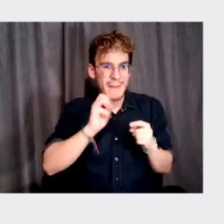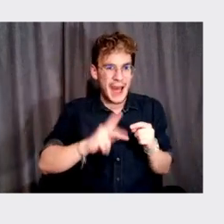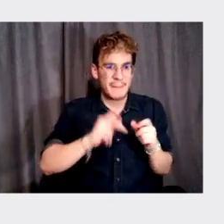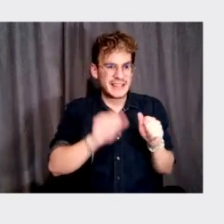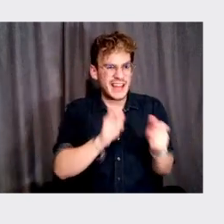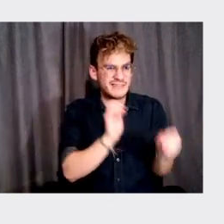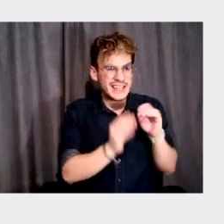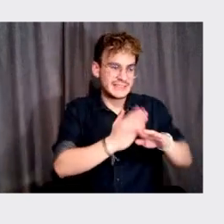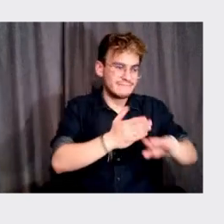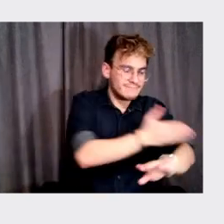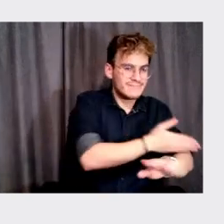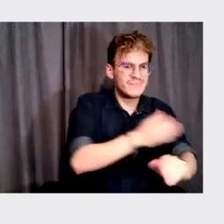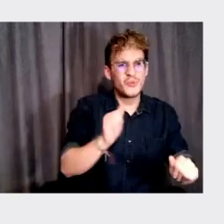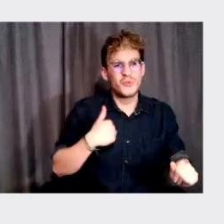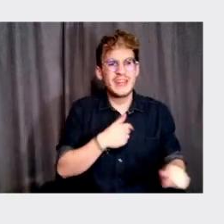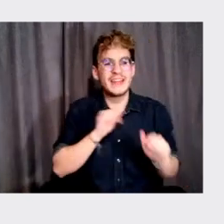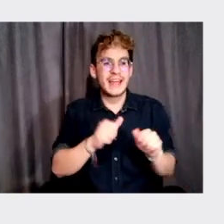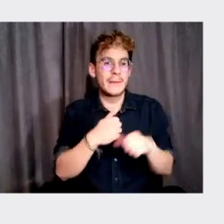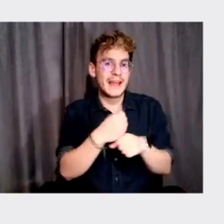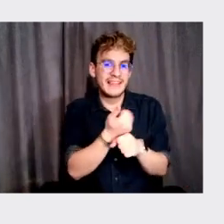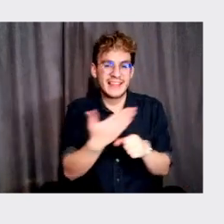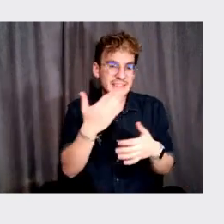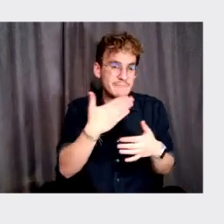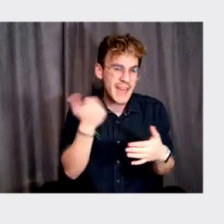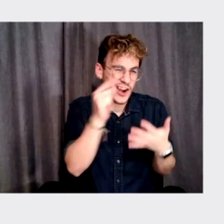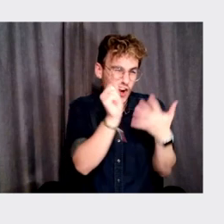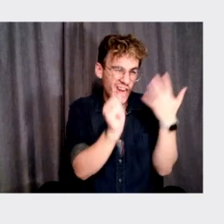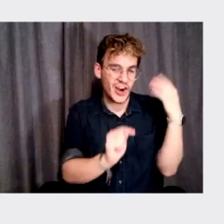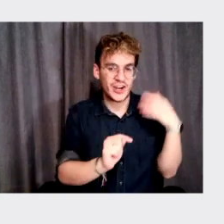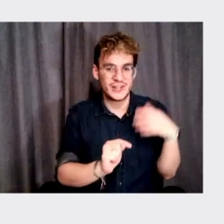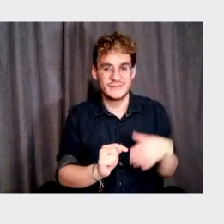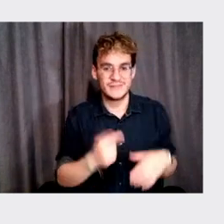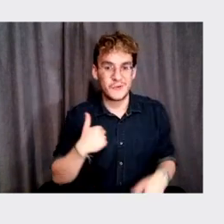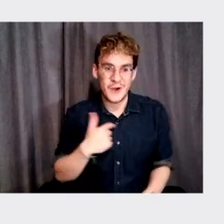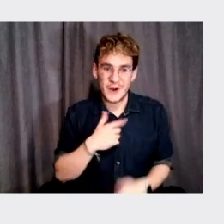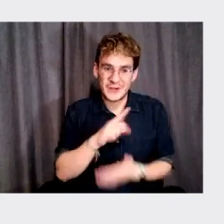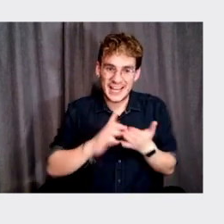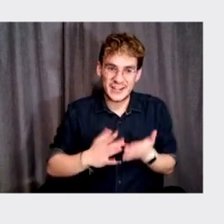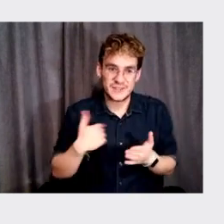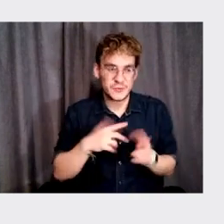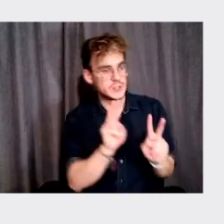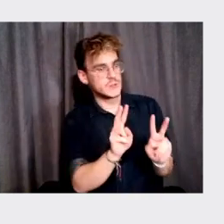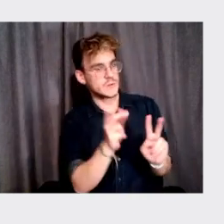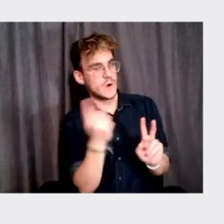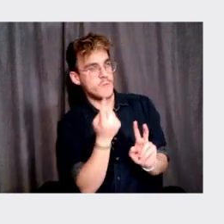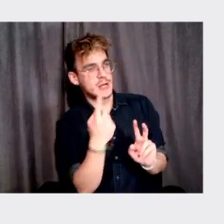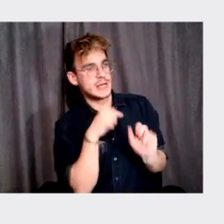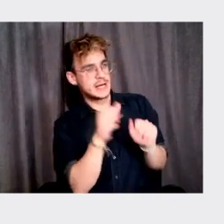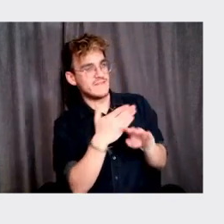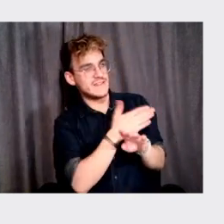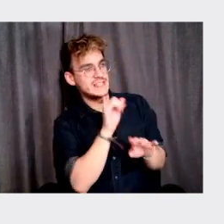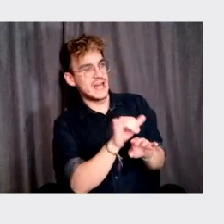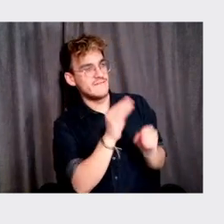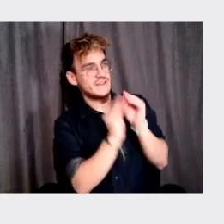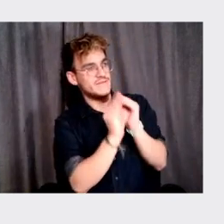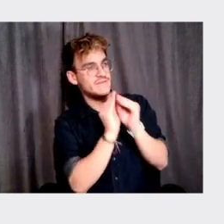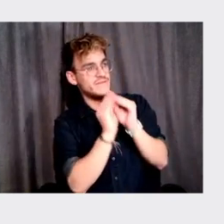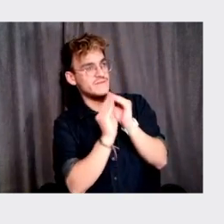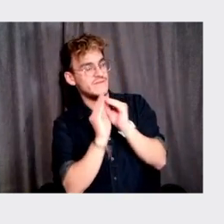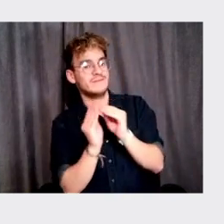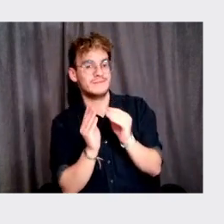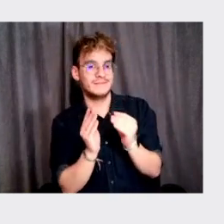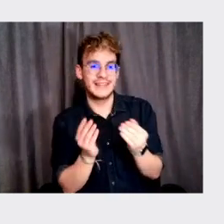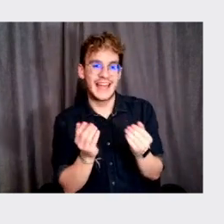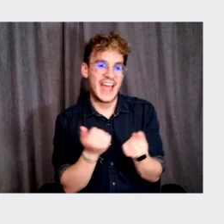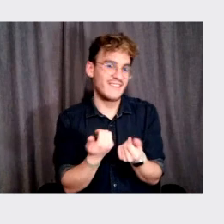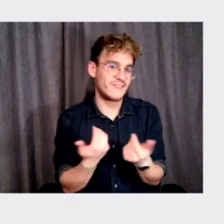you know, polishments we can make and, uh, you know, like, you know, we're designers. So we're looking at things all the time, like, Oh my God, here, you know, it could be a couple of pixels to